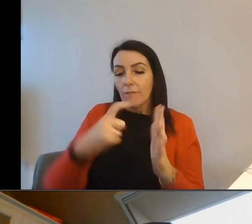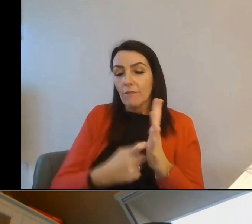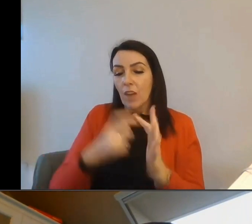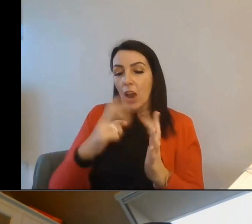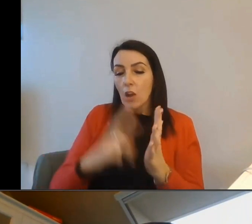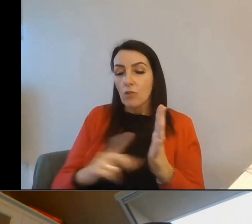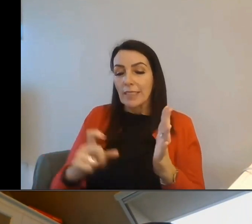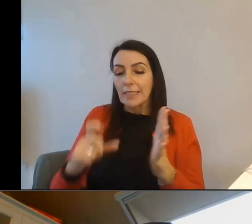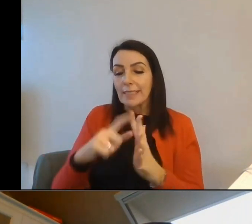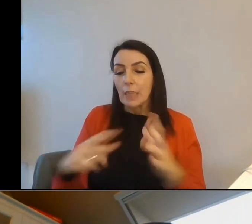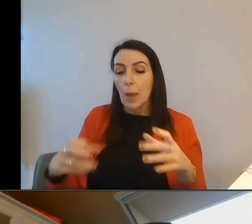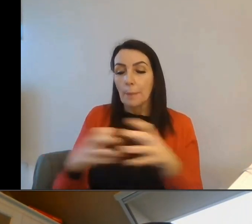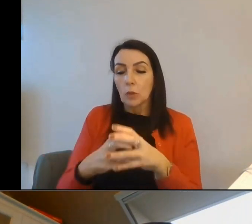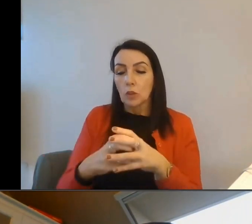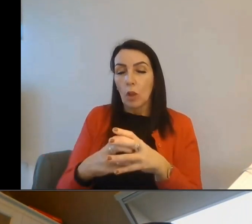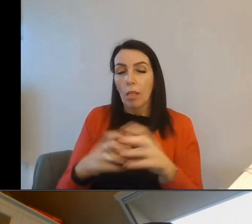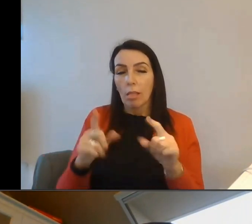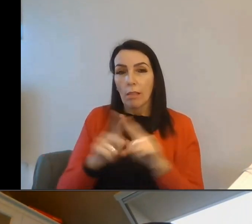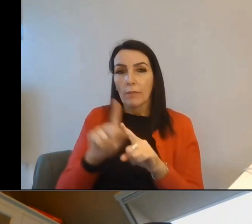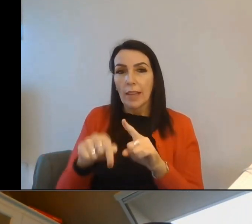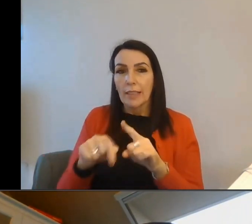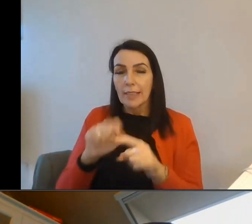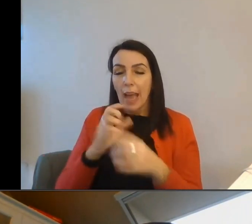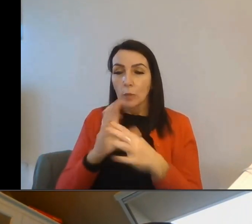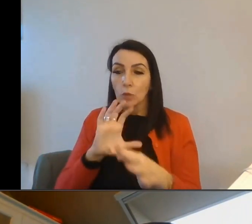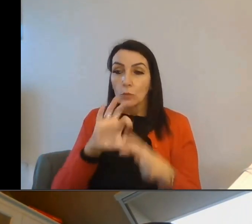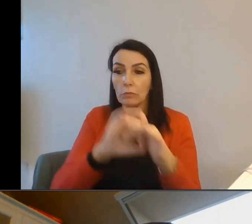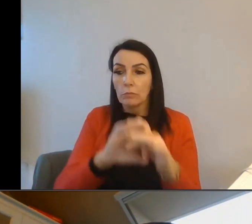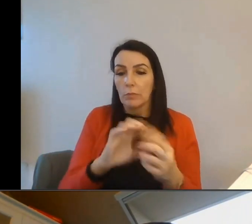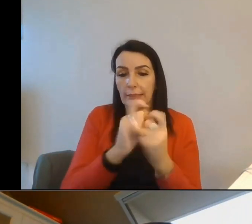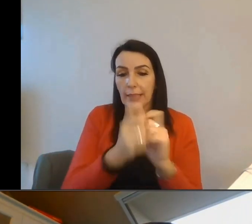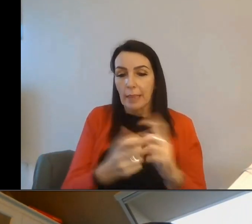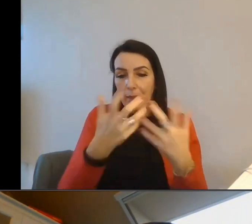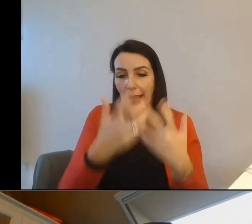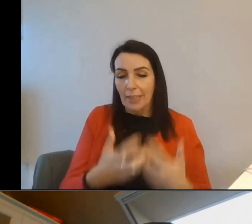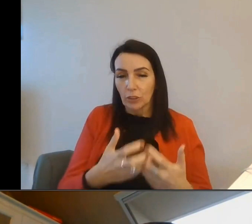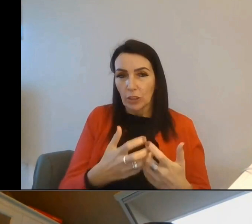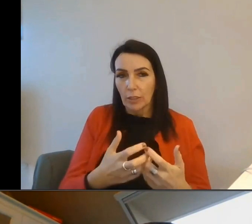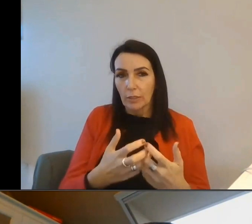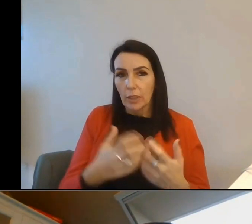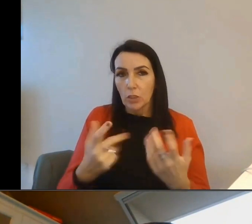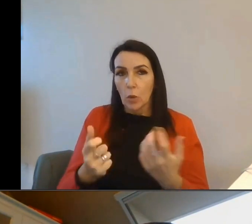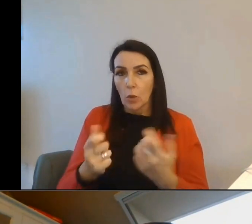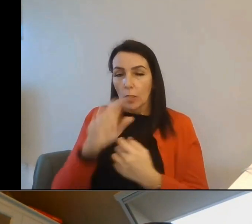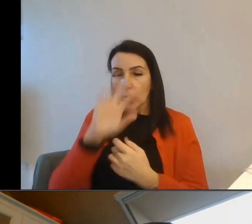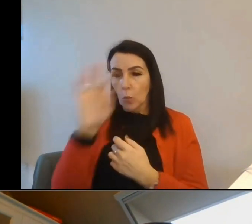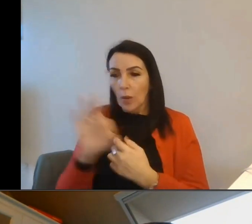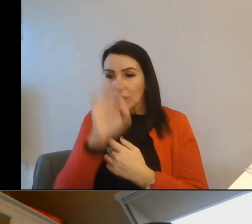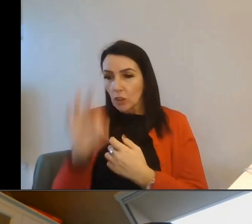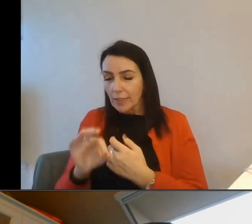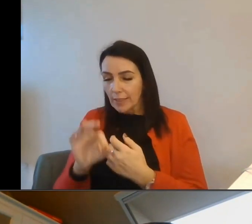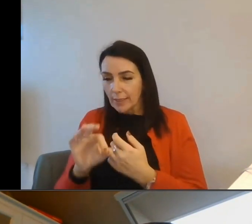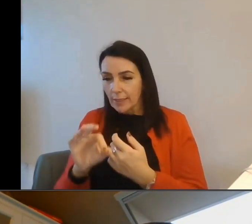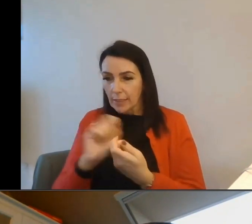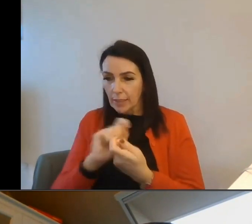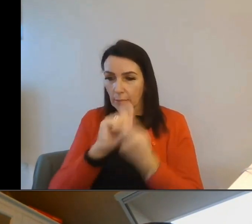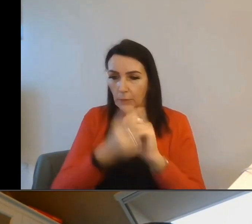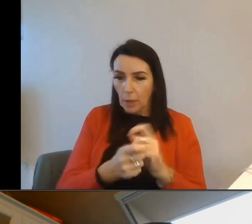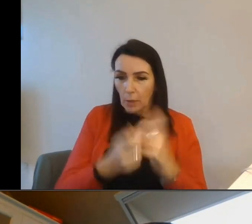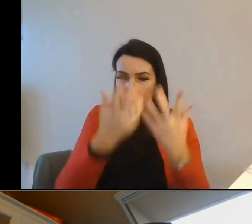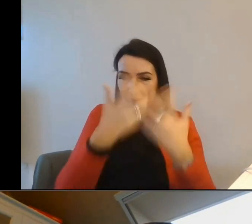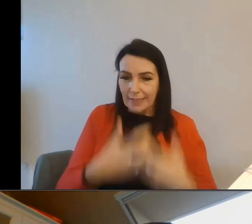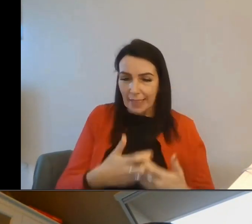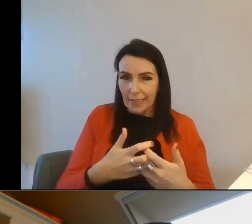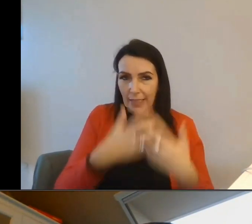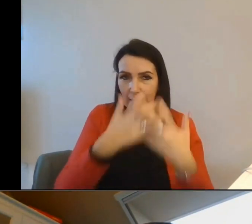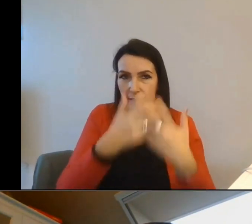inference module is kind of like the gateway into dynamic engine, and it takes human readable questions and answers and turns them into a